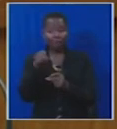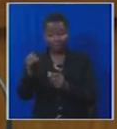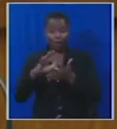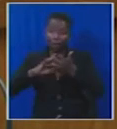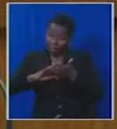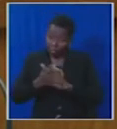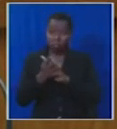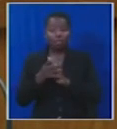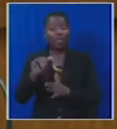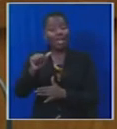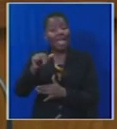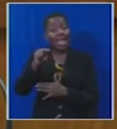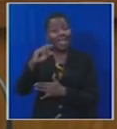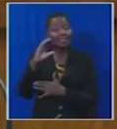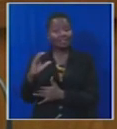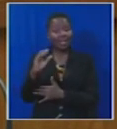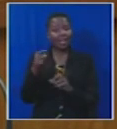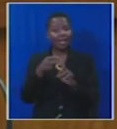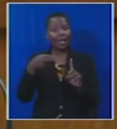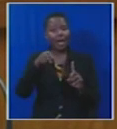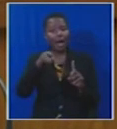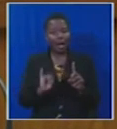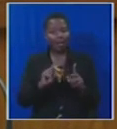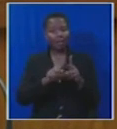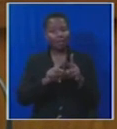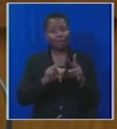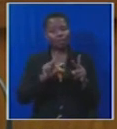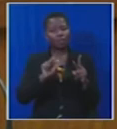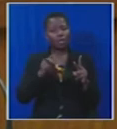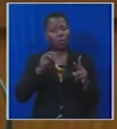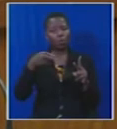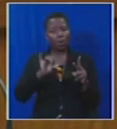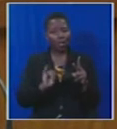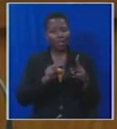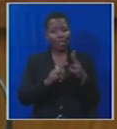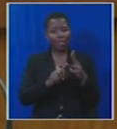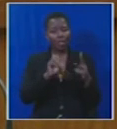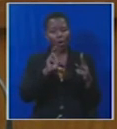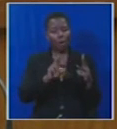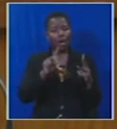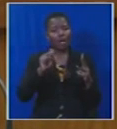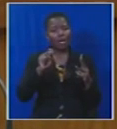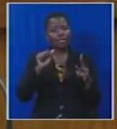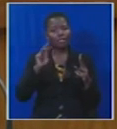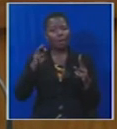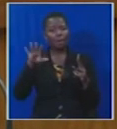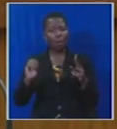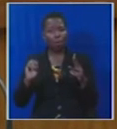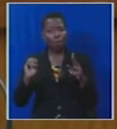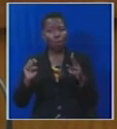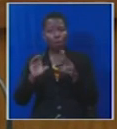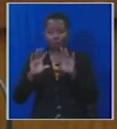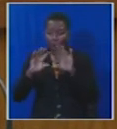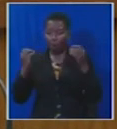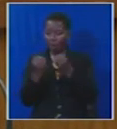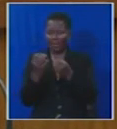the organization of Crisani, Lituli and O.R. Tambo, organization that never believed in the